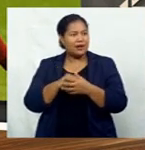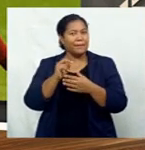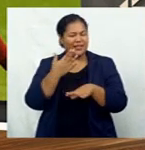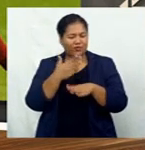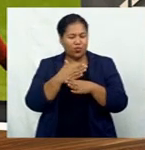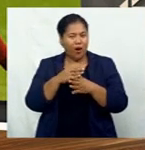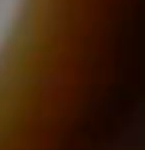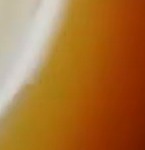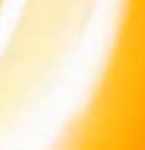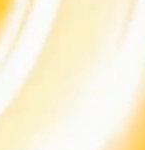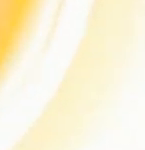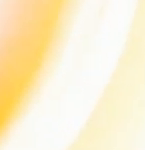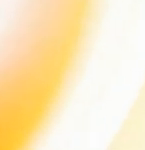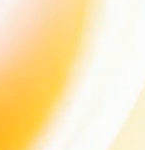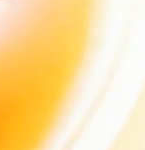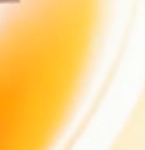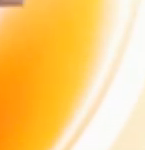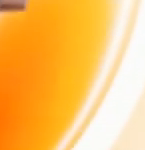hard for maximum points.